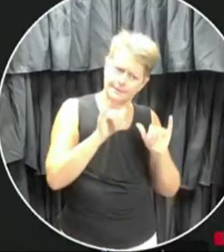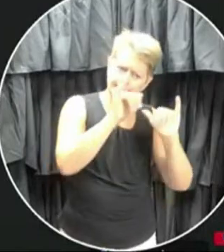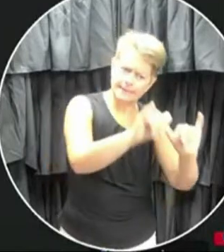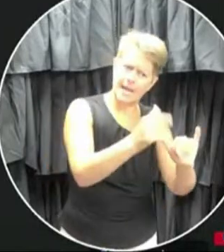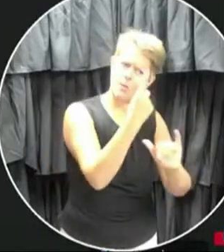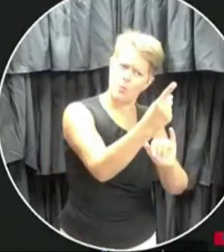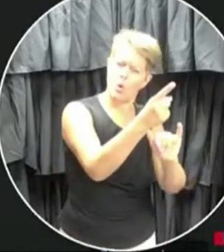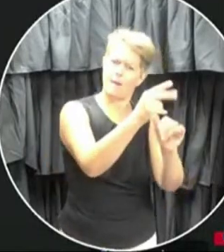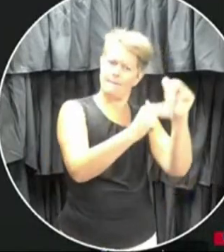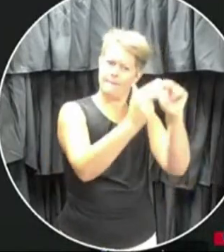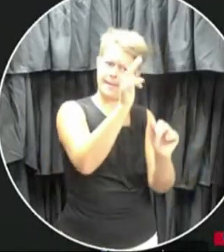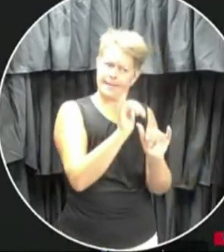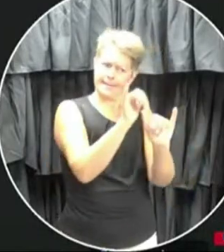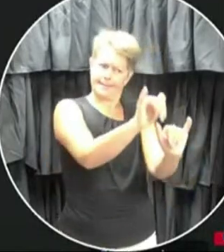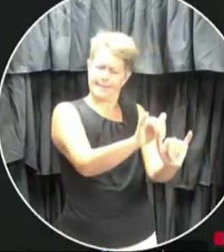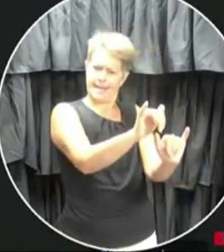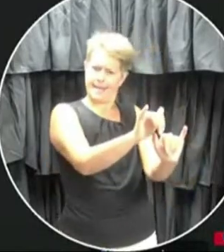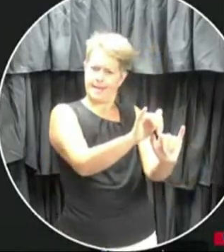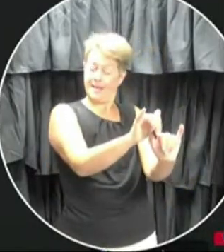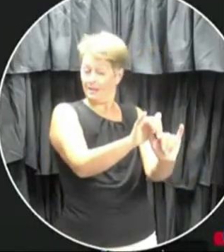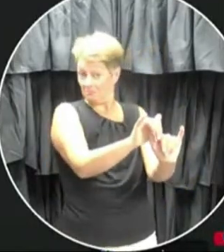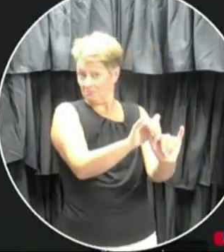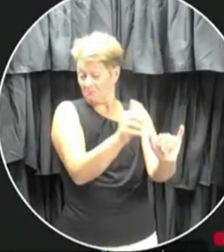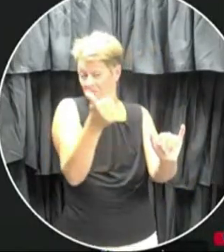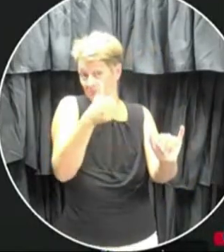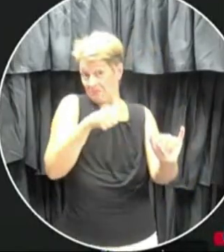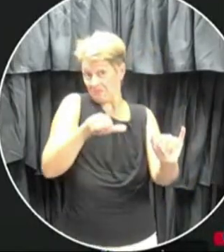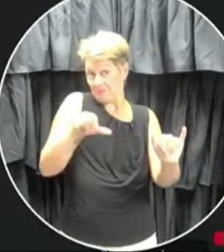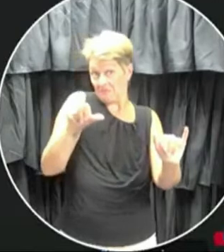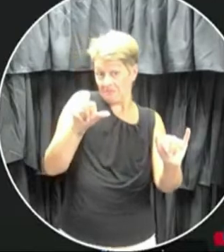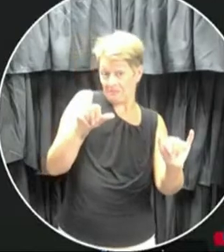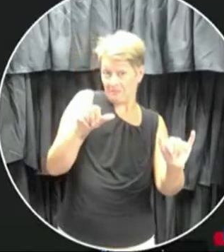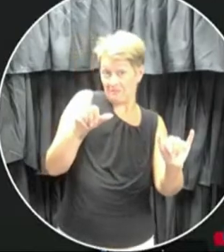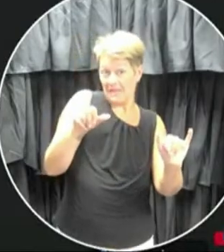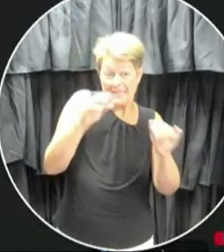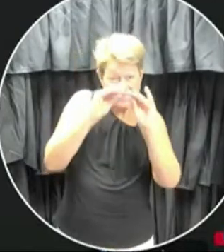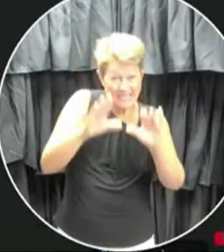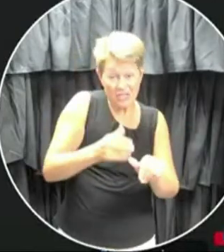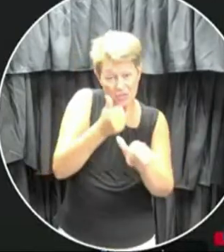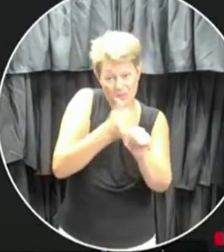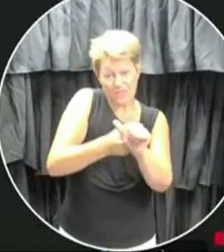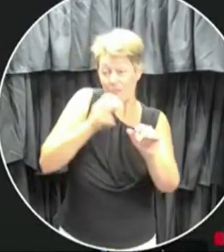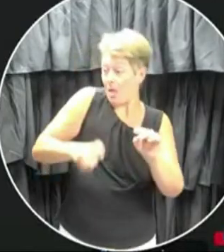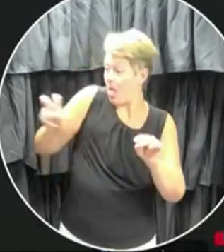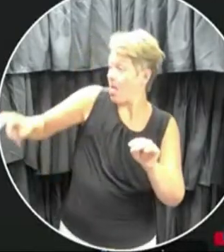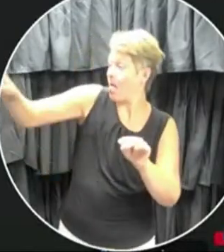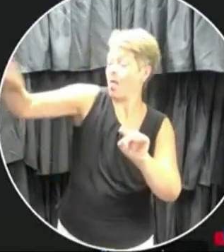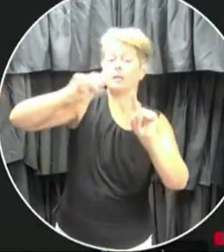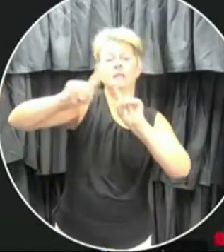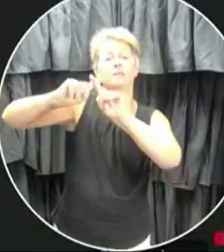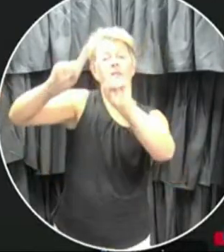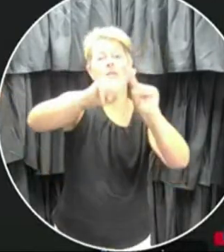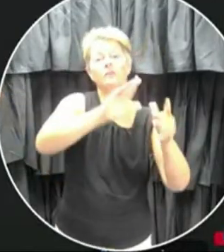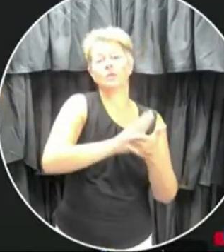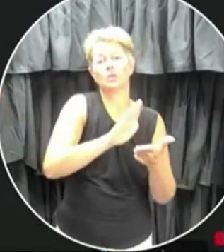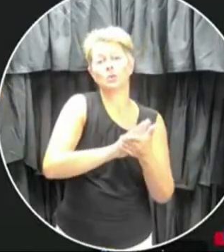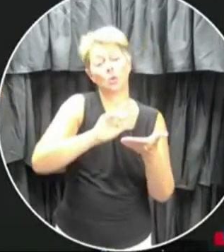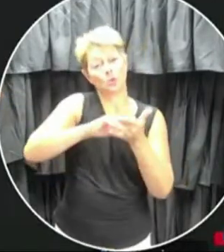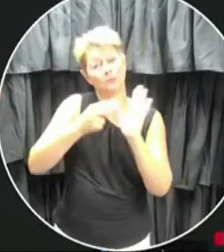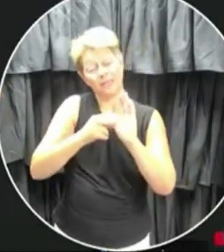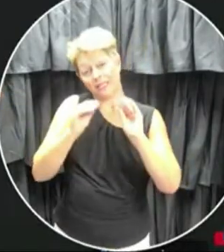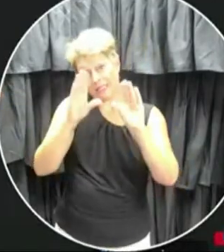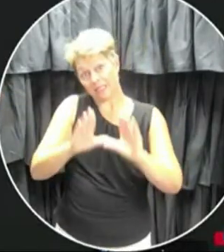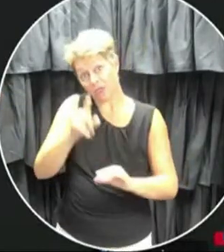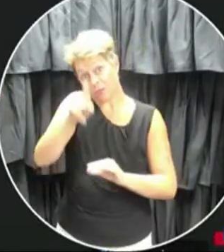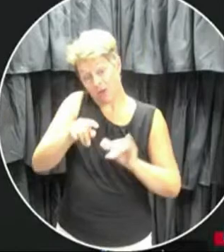Any plans, say, for supply teachers, they tend to move around to various schools, just confining them to one